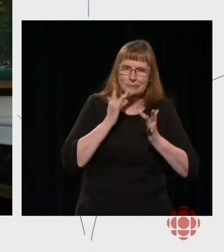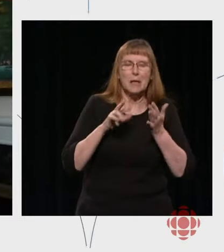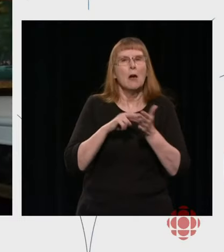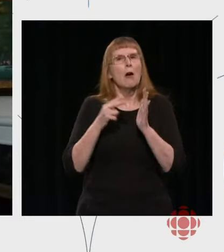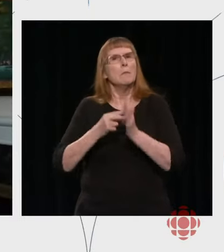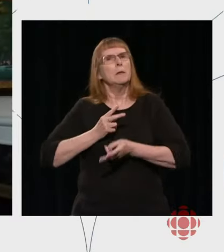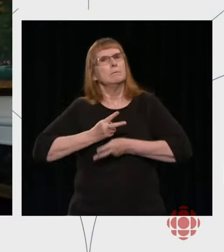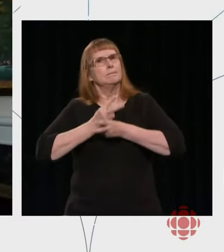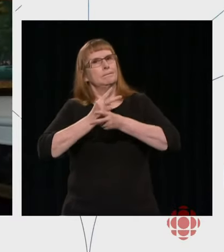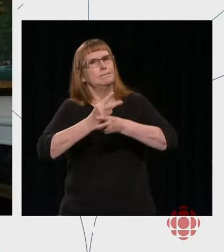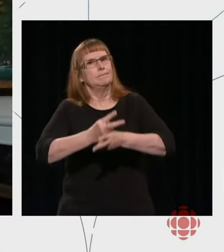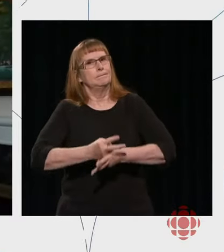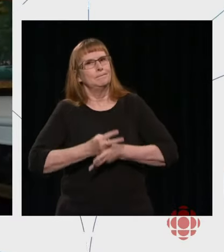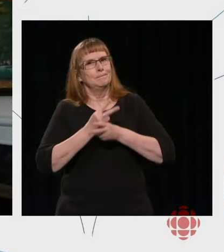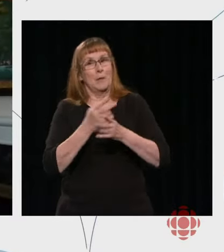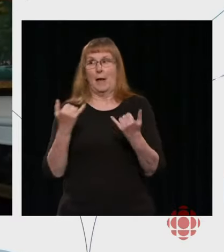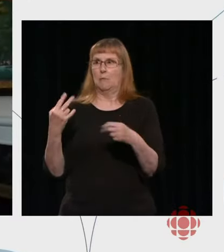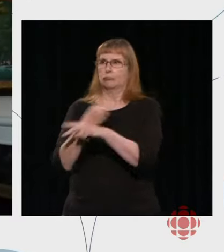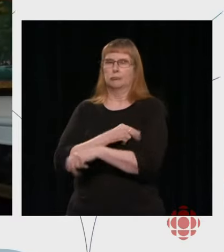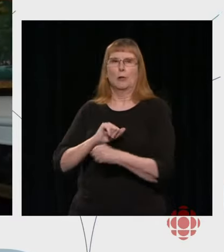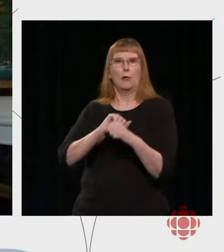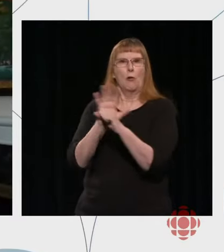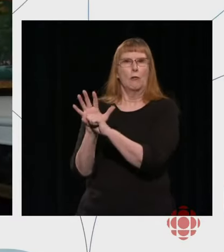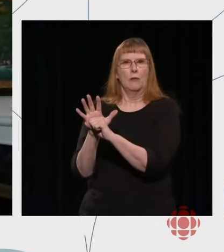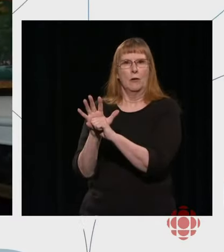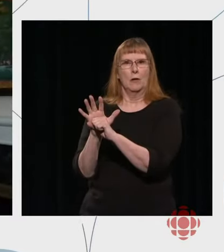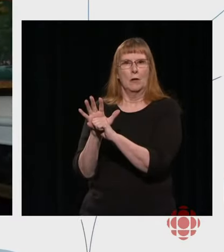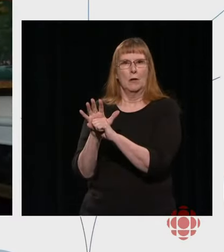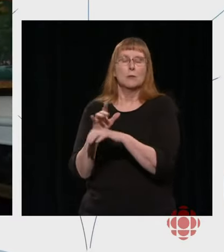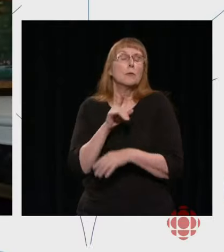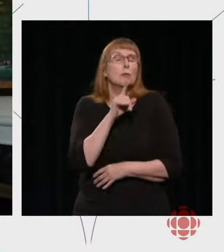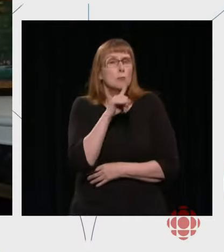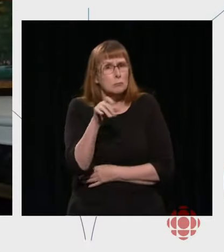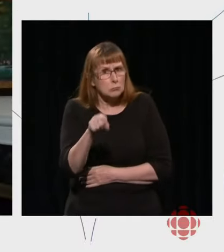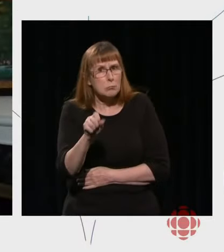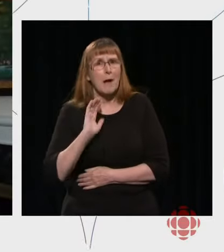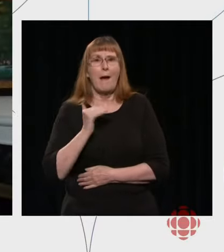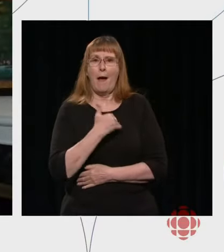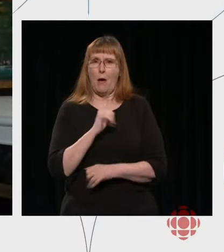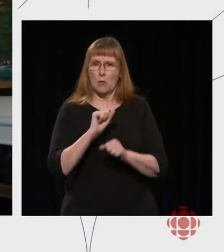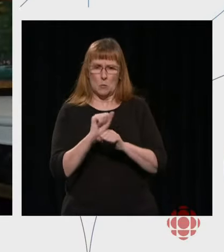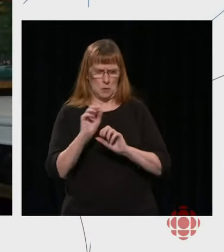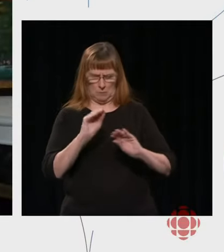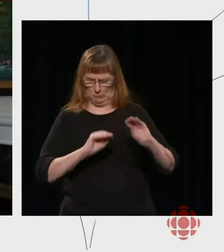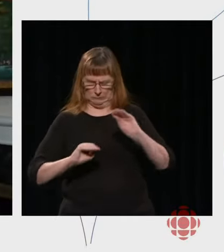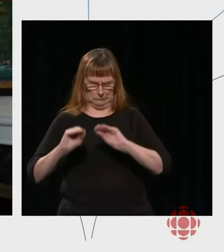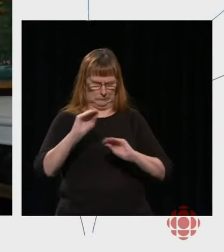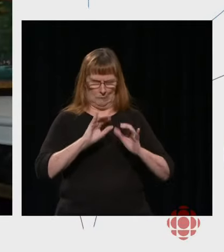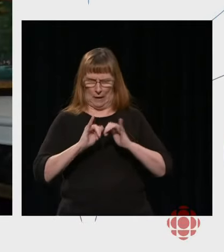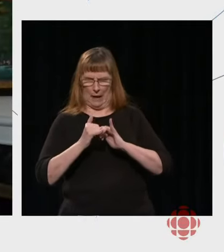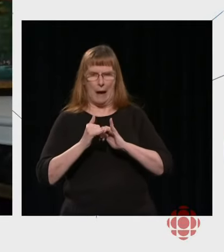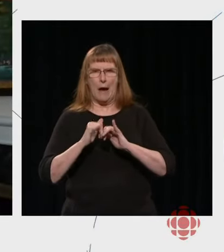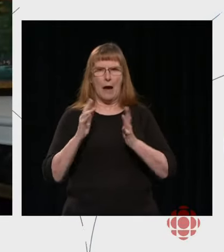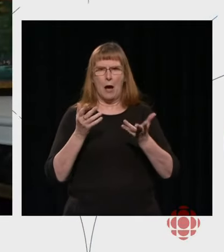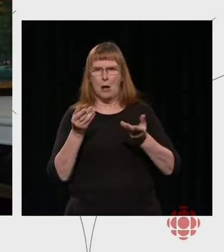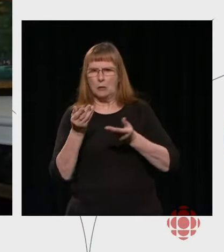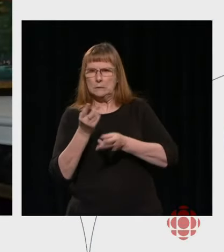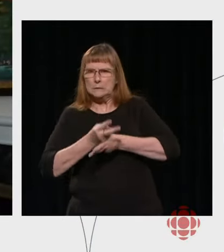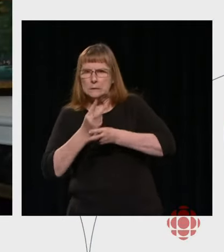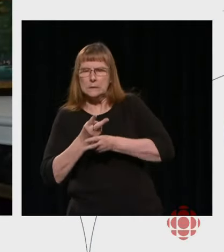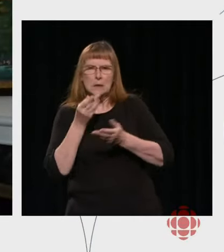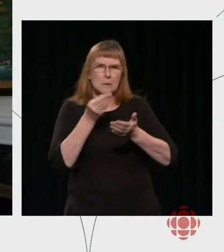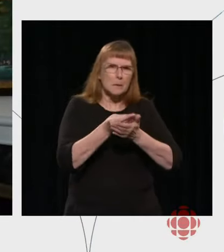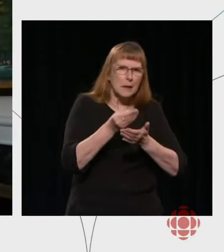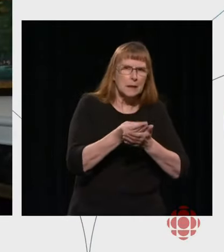meet that budget. So, while there are adjustments to our operations, both for just budgetary reasons or for